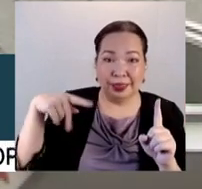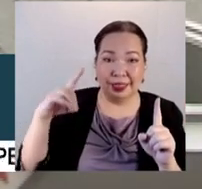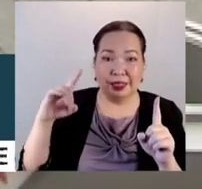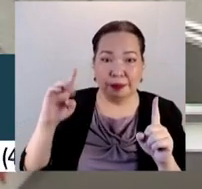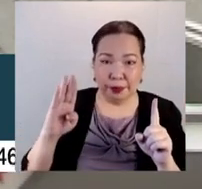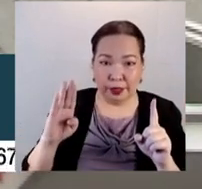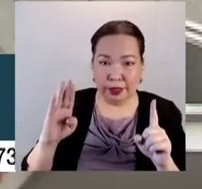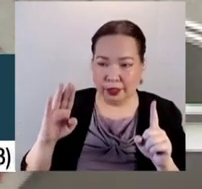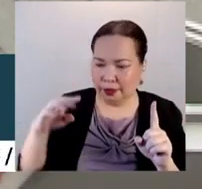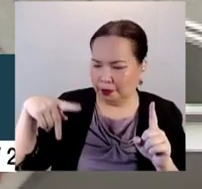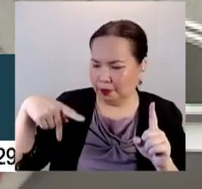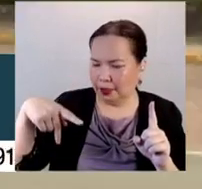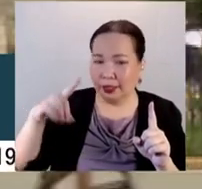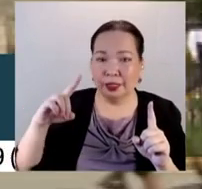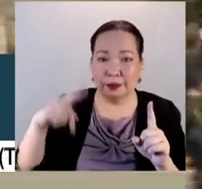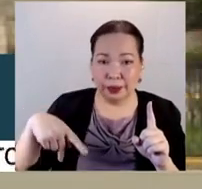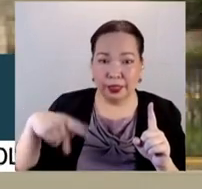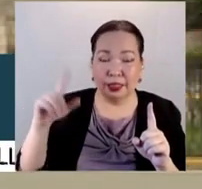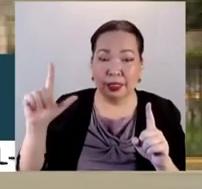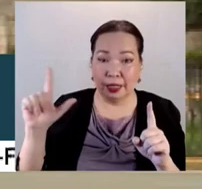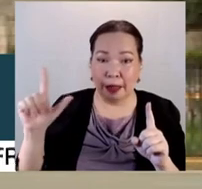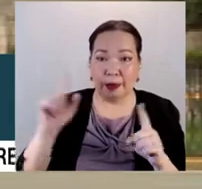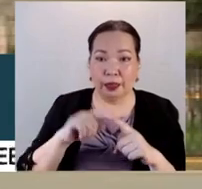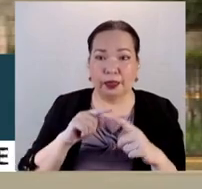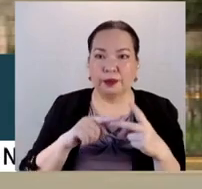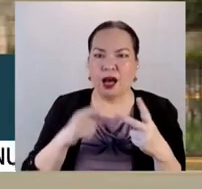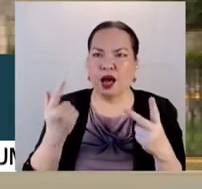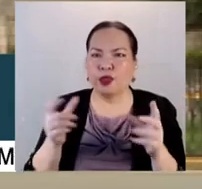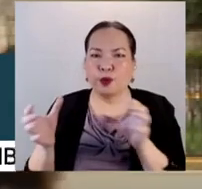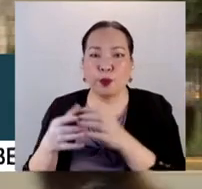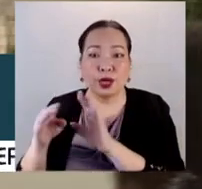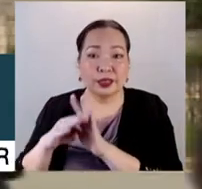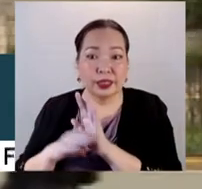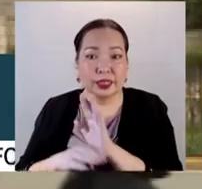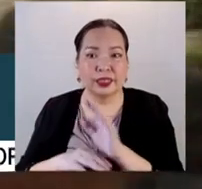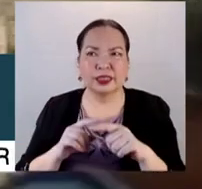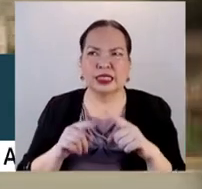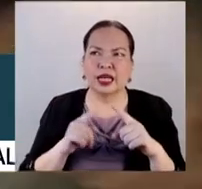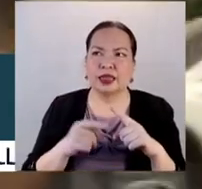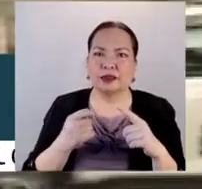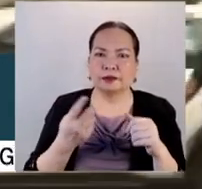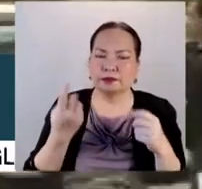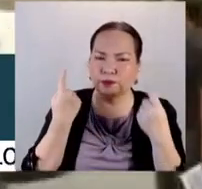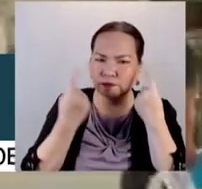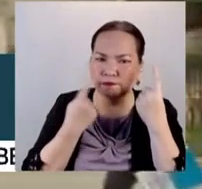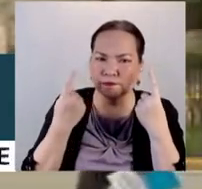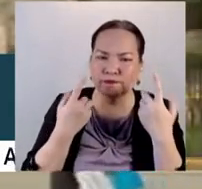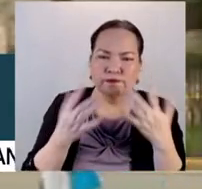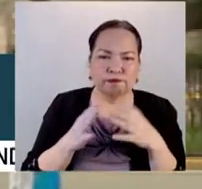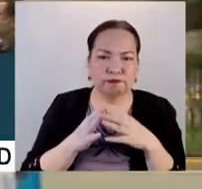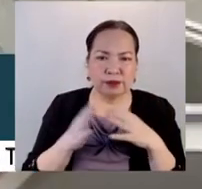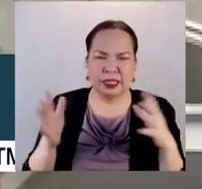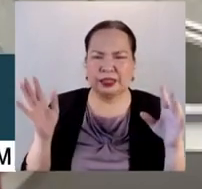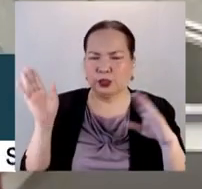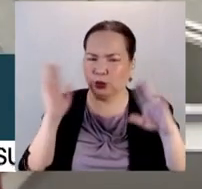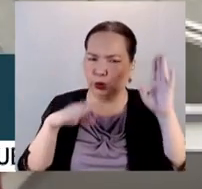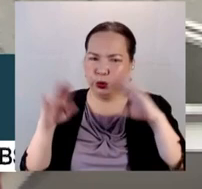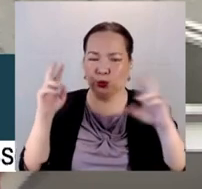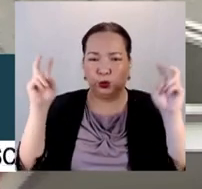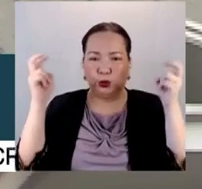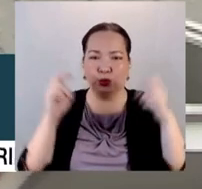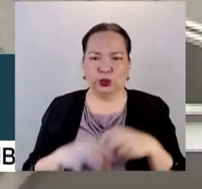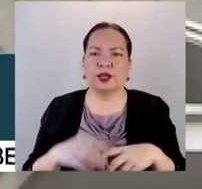controversy and the other cases involving parties and such other major local controversies. I